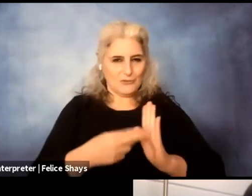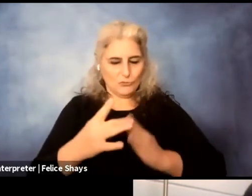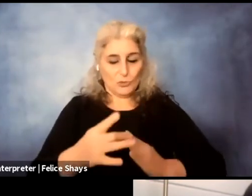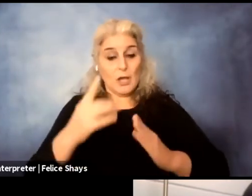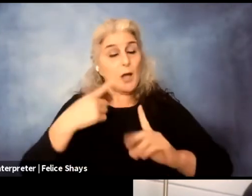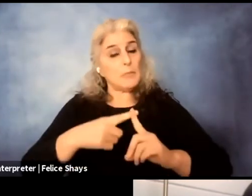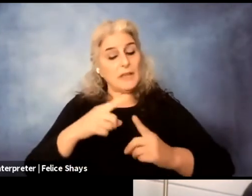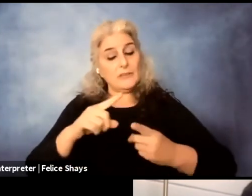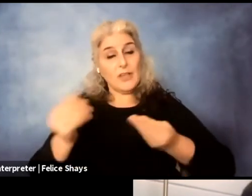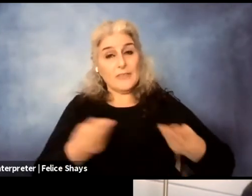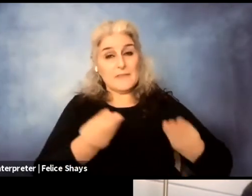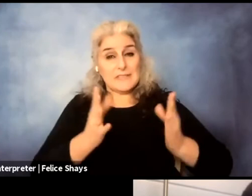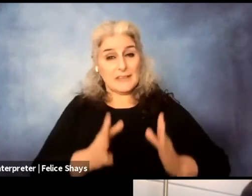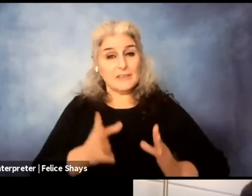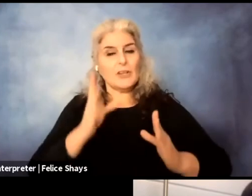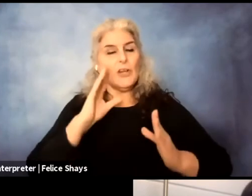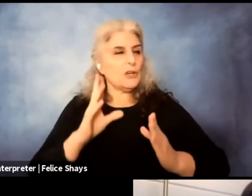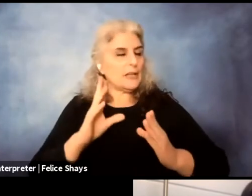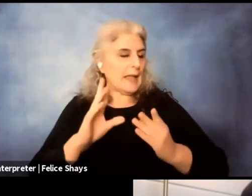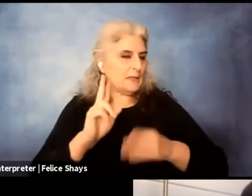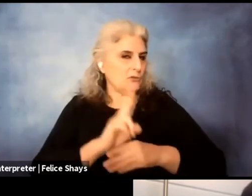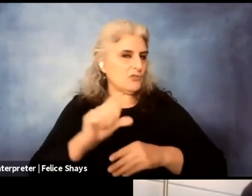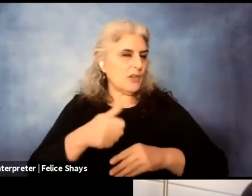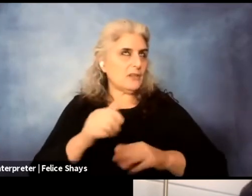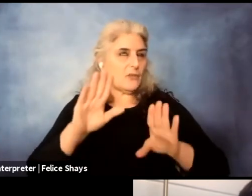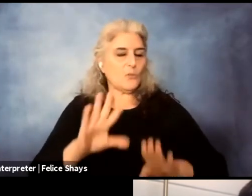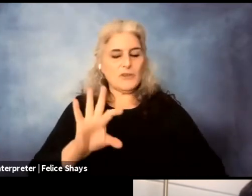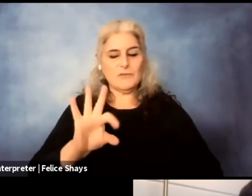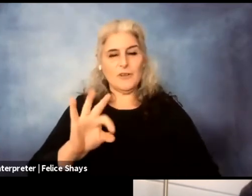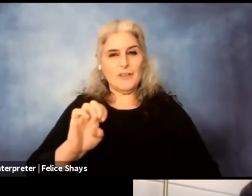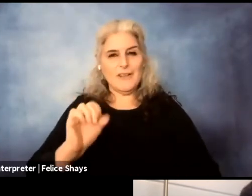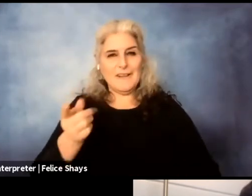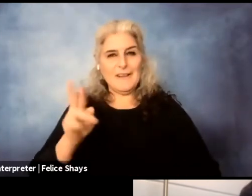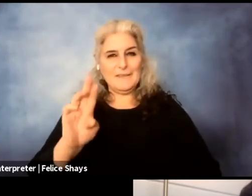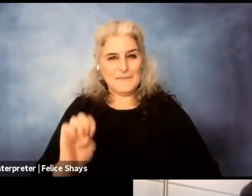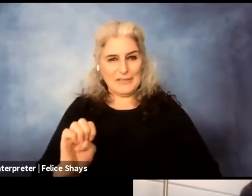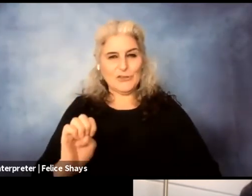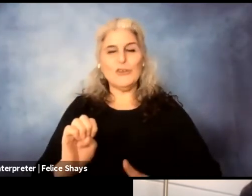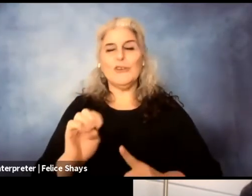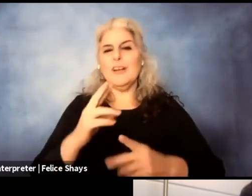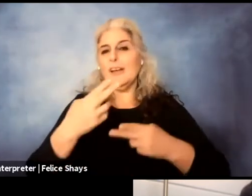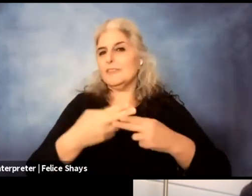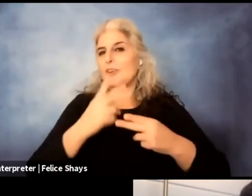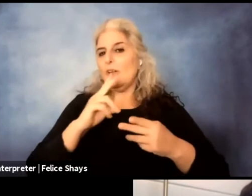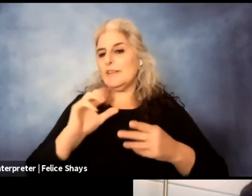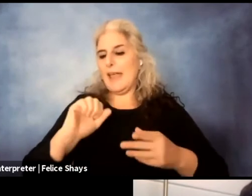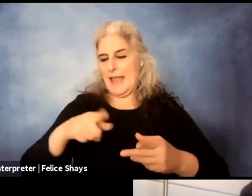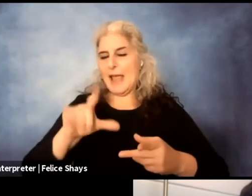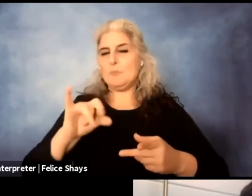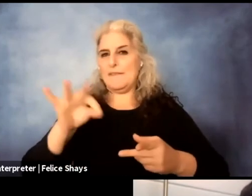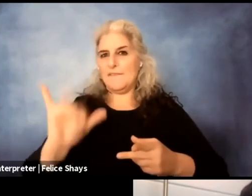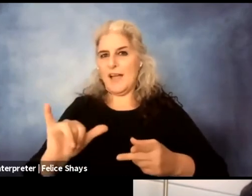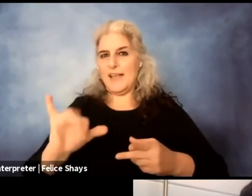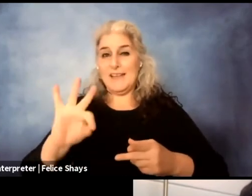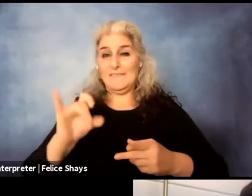by using the amplify feature, another beautiful name that, um, Neymar came up with. And so, yeah, so